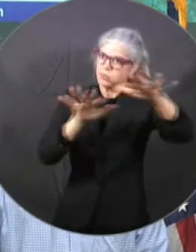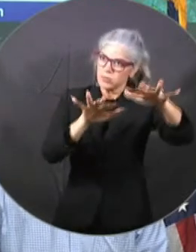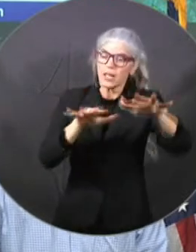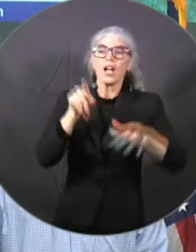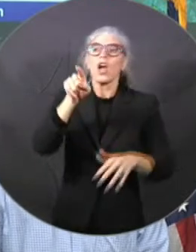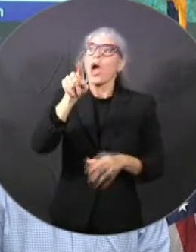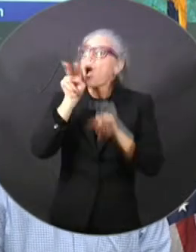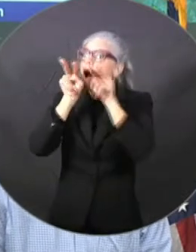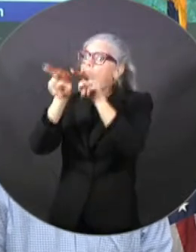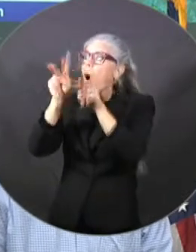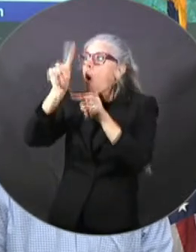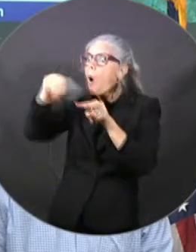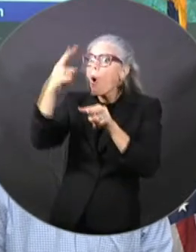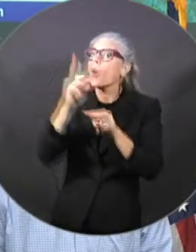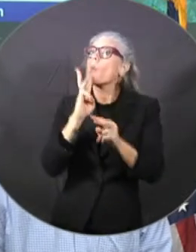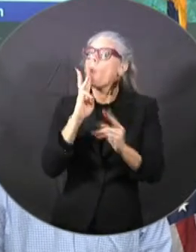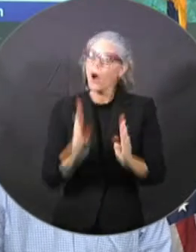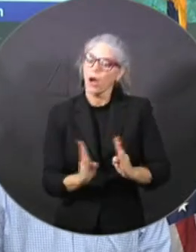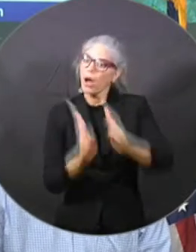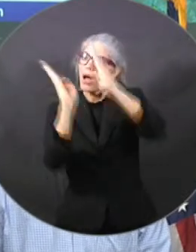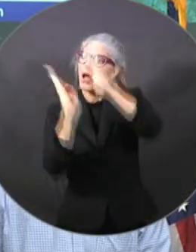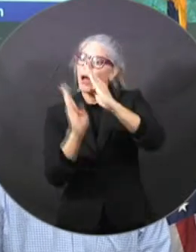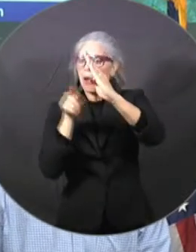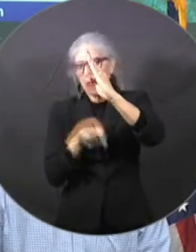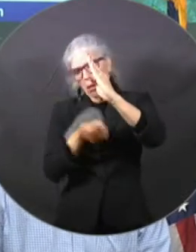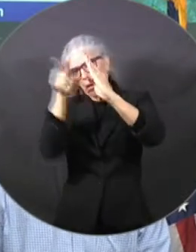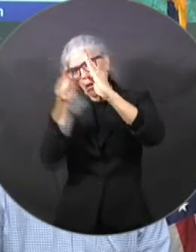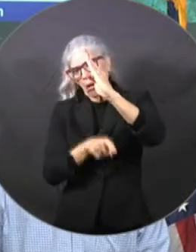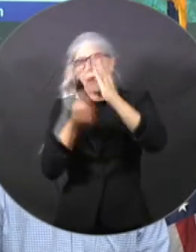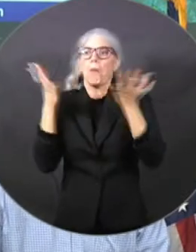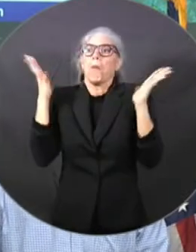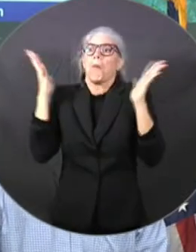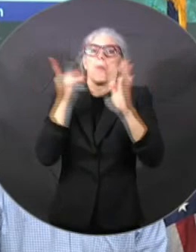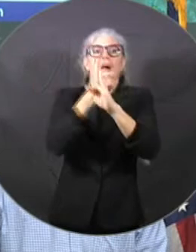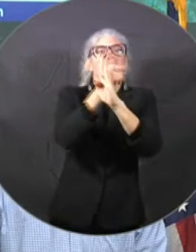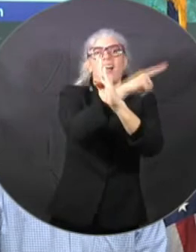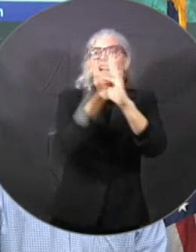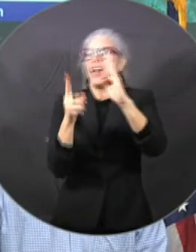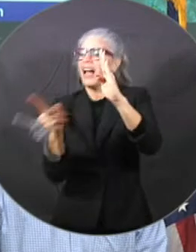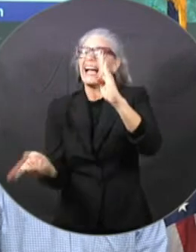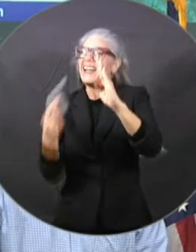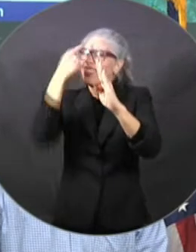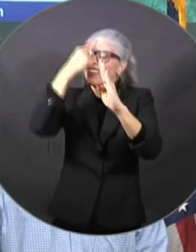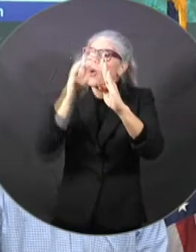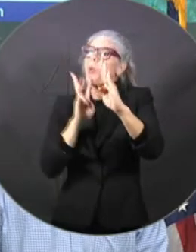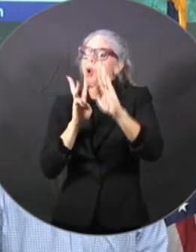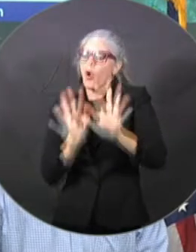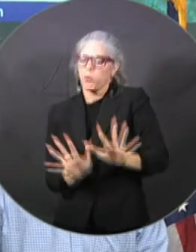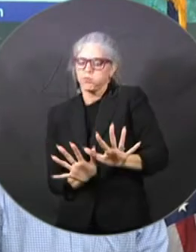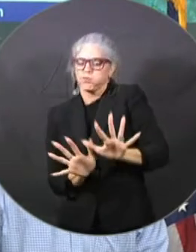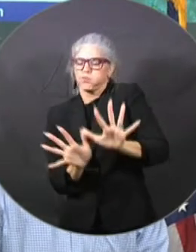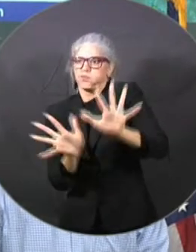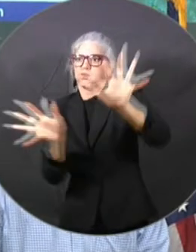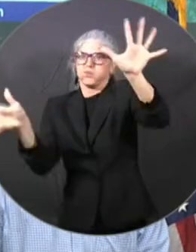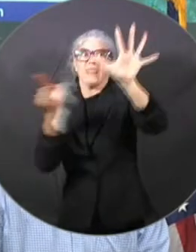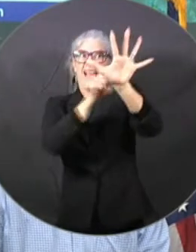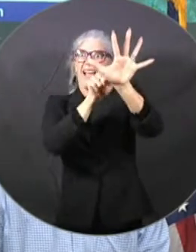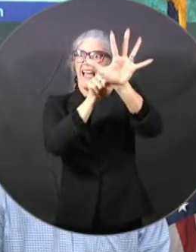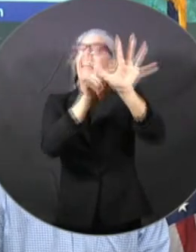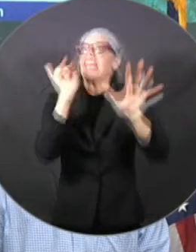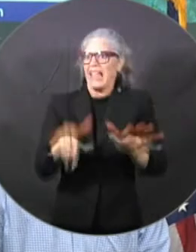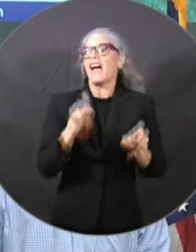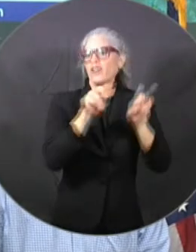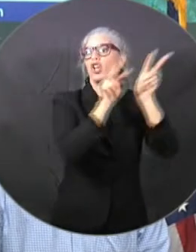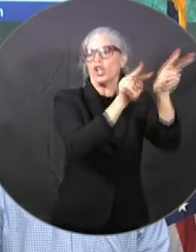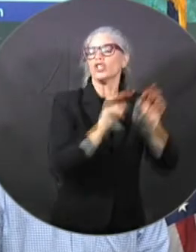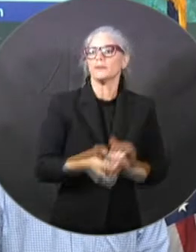and heed those watches and warnings. You know, one cubic yard of water, three foot by three foot by three foot is 1700 pounds. That is